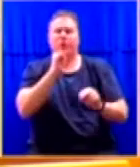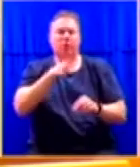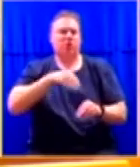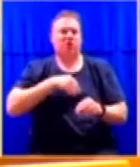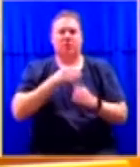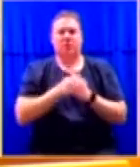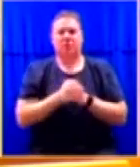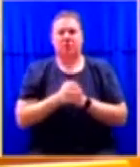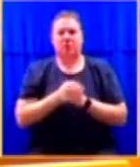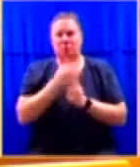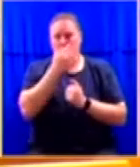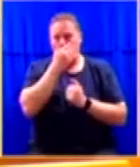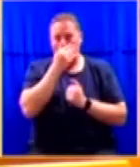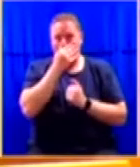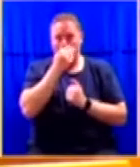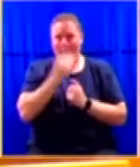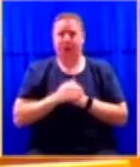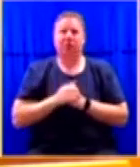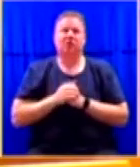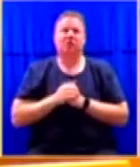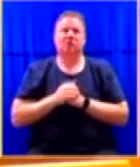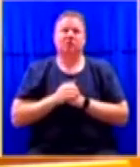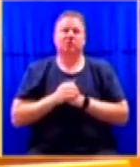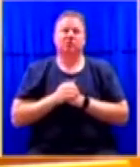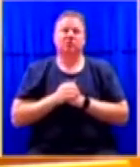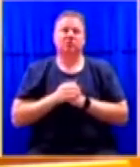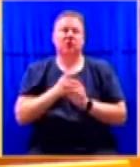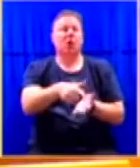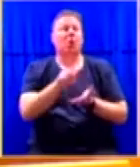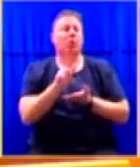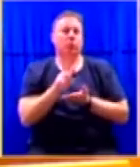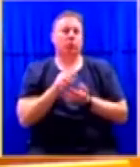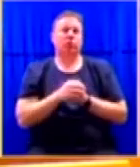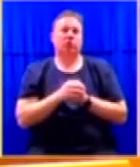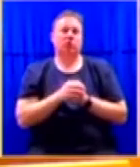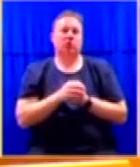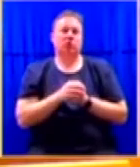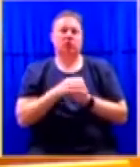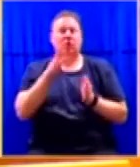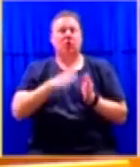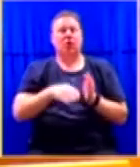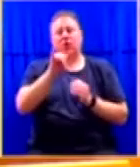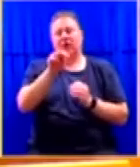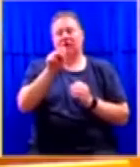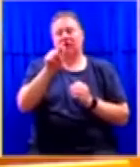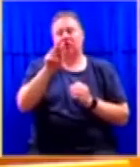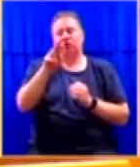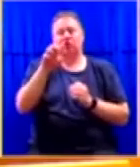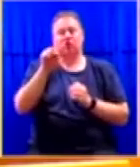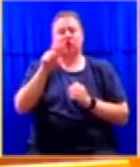loans that would give us the lowest interest charge,